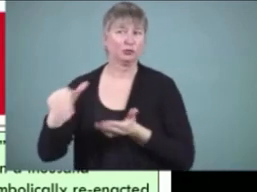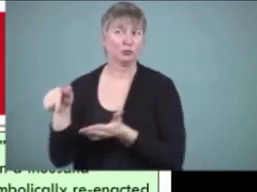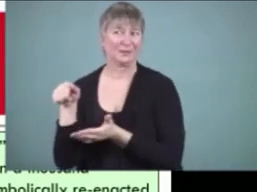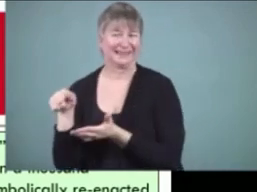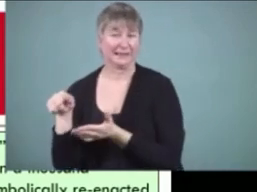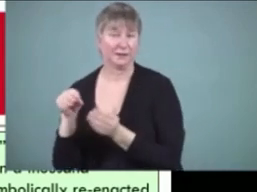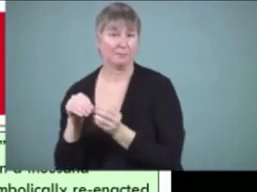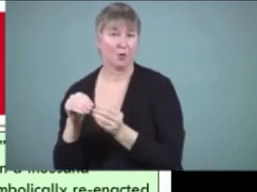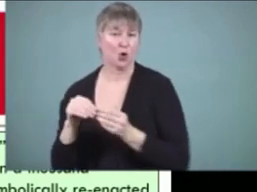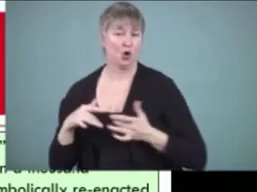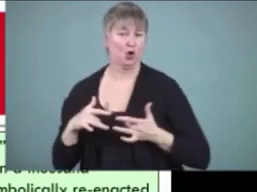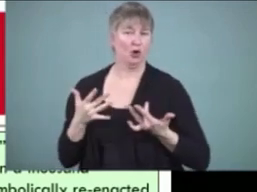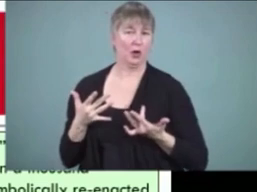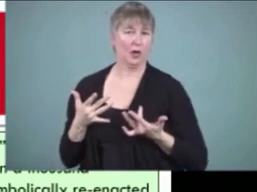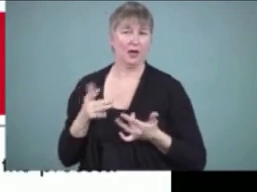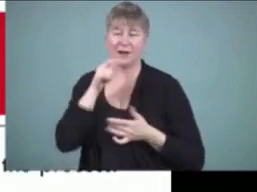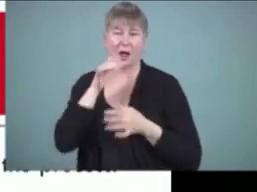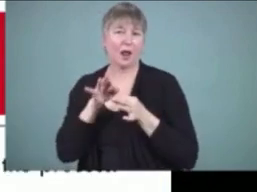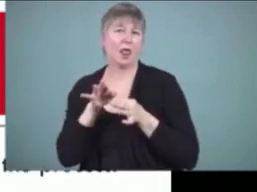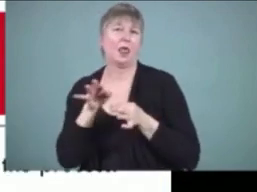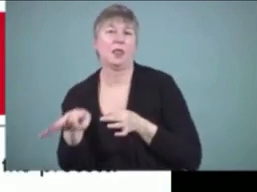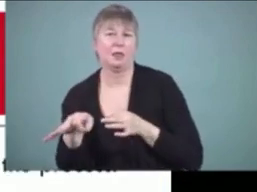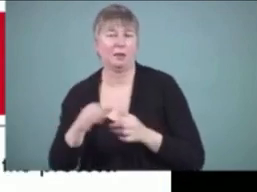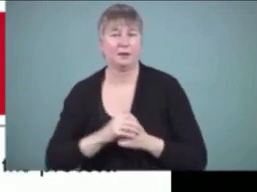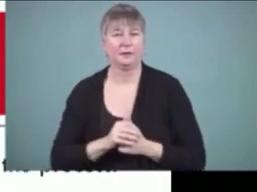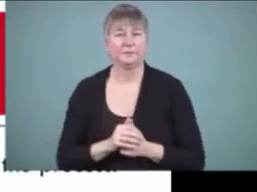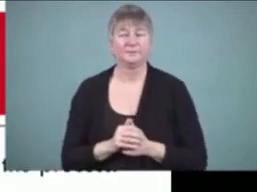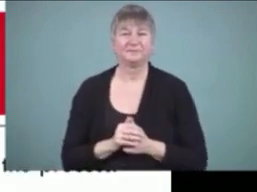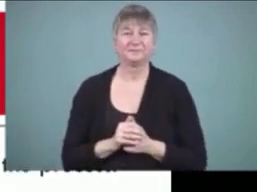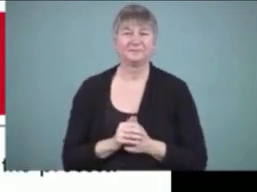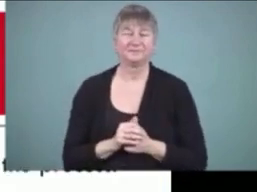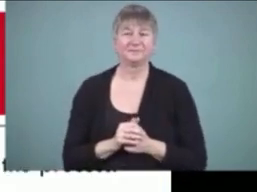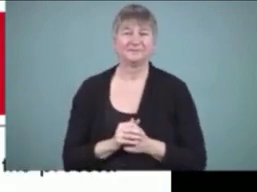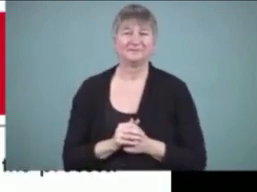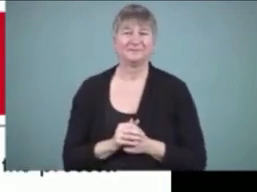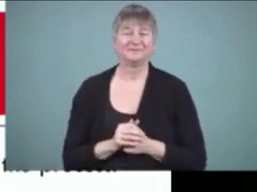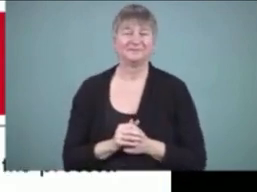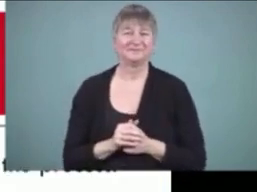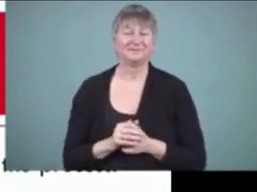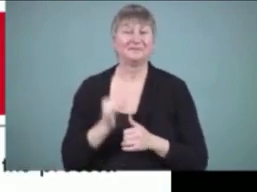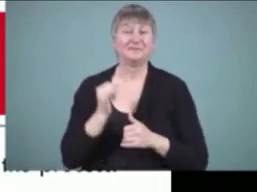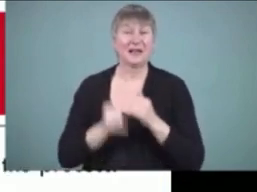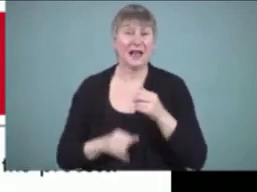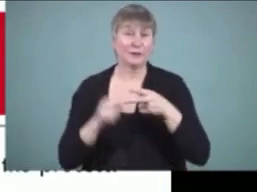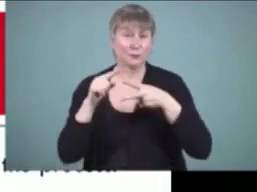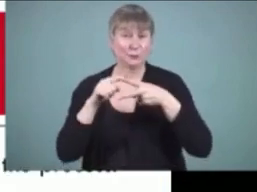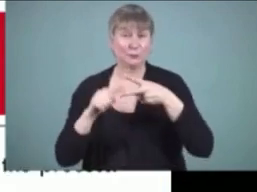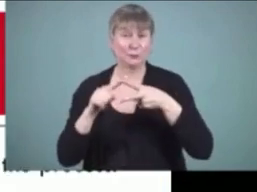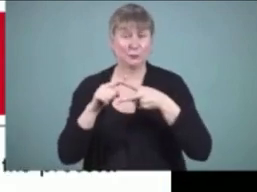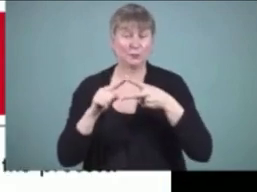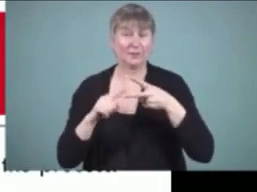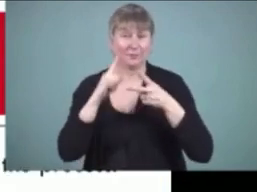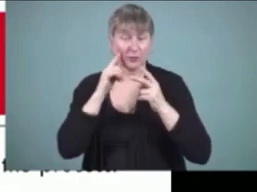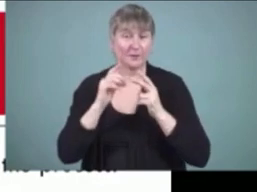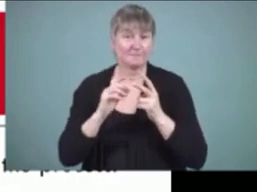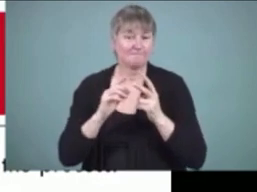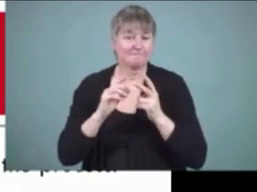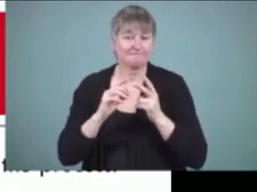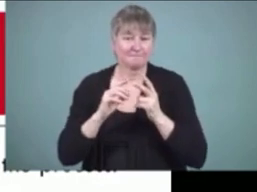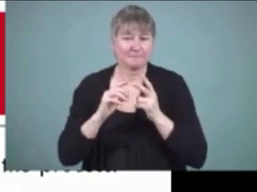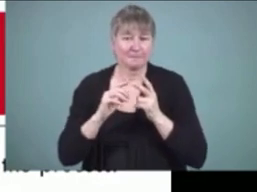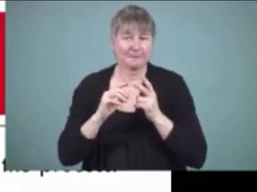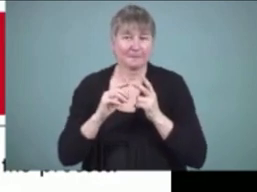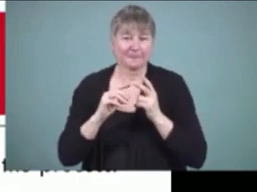next slide the last two things in the implementation of writer's workshop